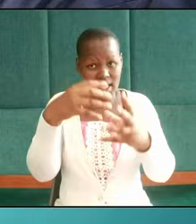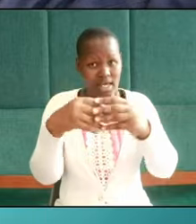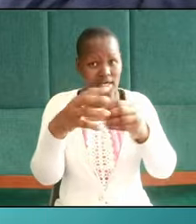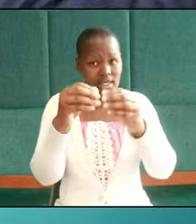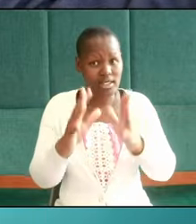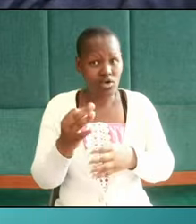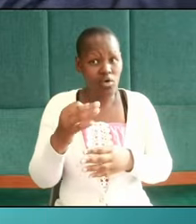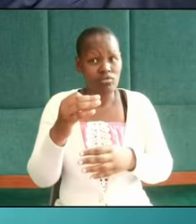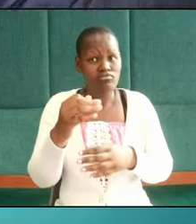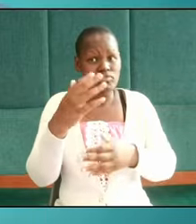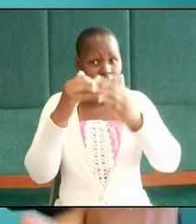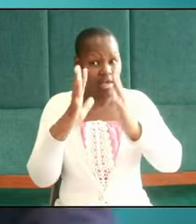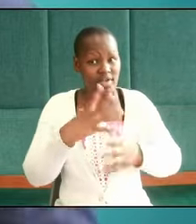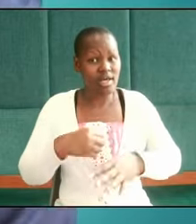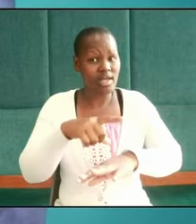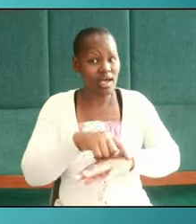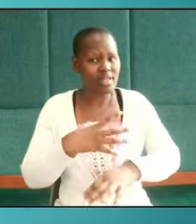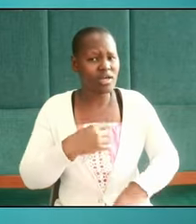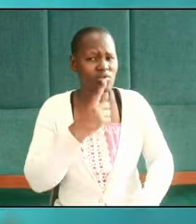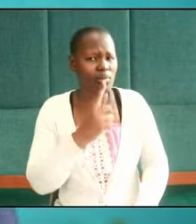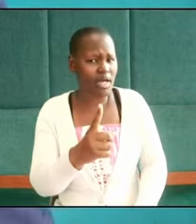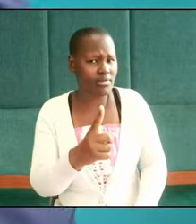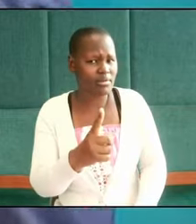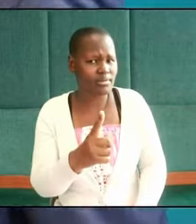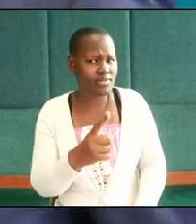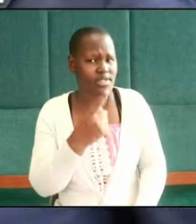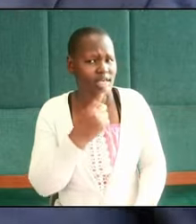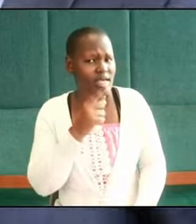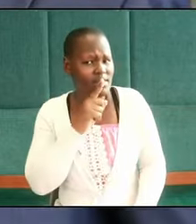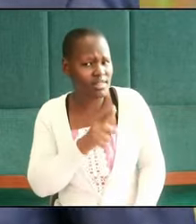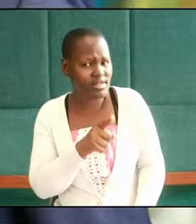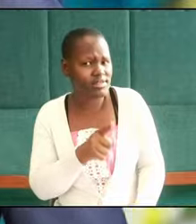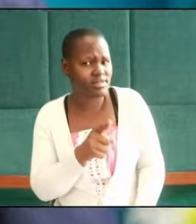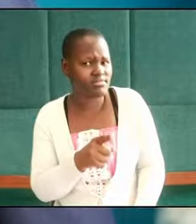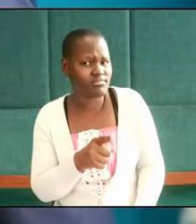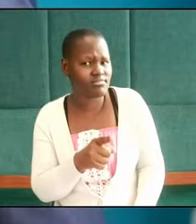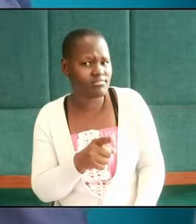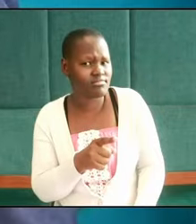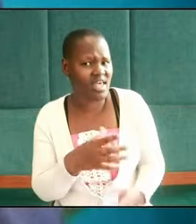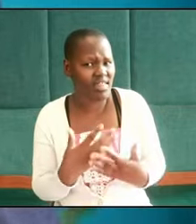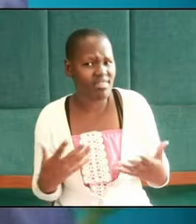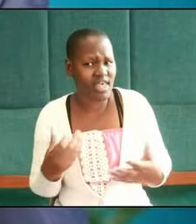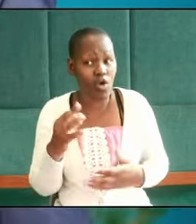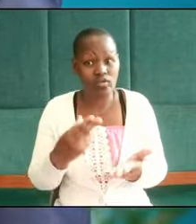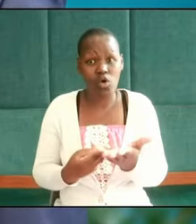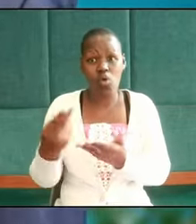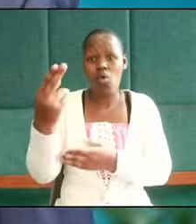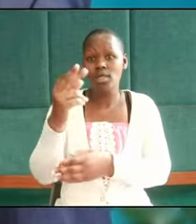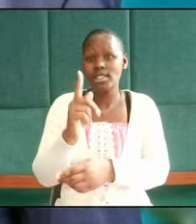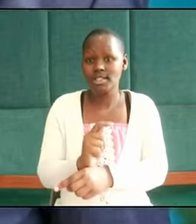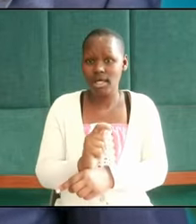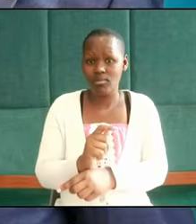heaven and earth and commanded that these vessels of the holy temple although